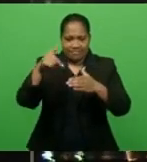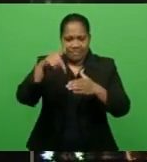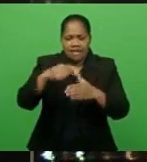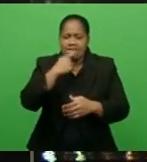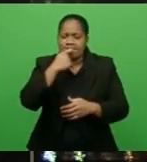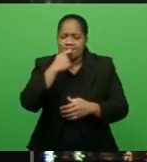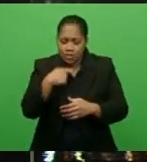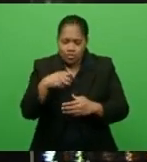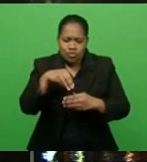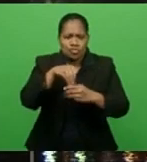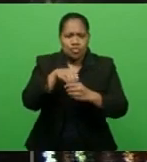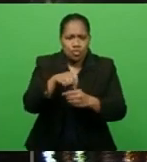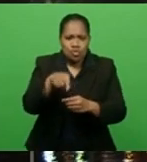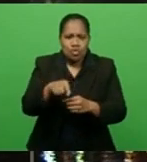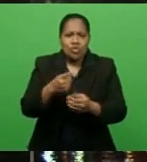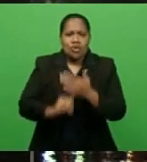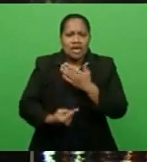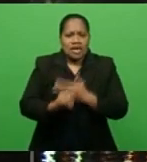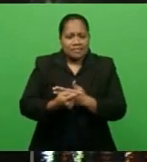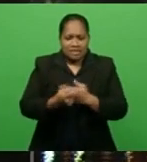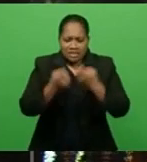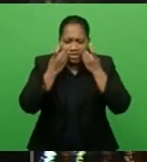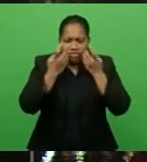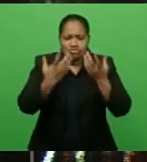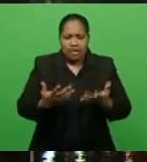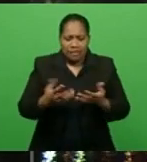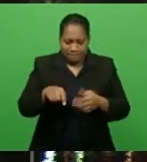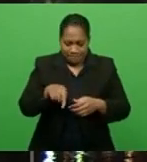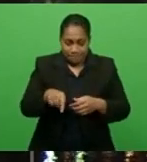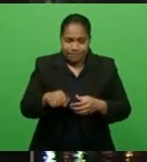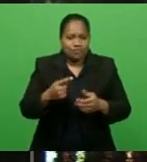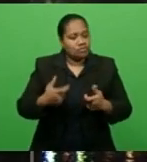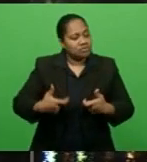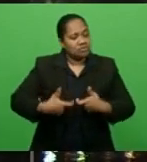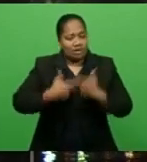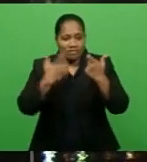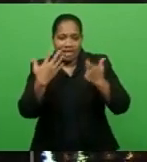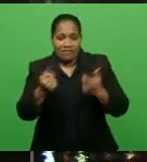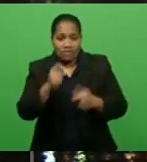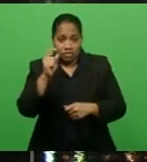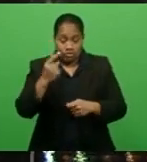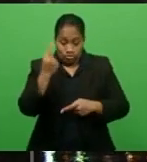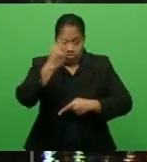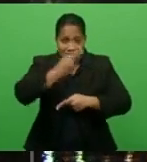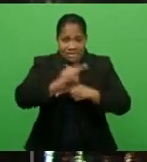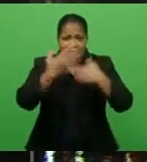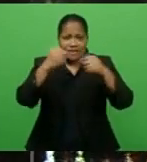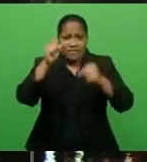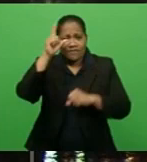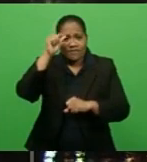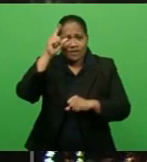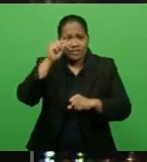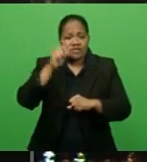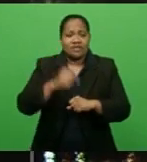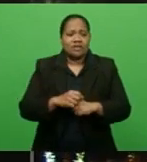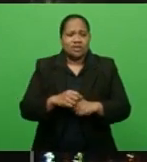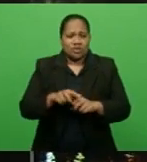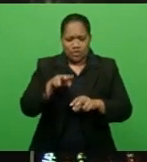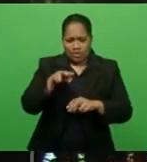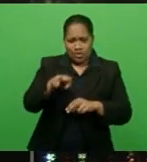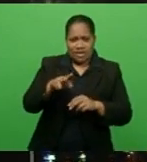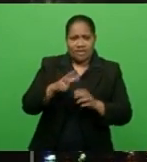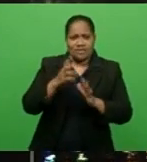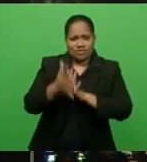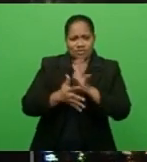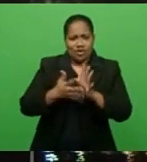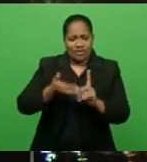have described the journey as challenging. In tonight's successful Fijian segment, we look at the journey of Rajnita Kumar, who